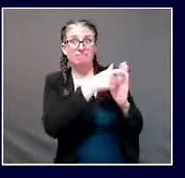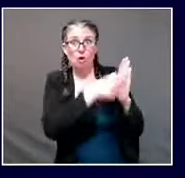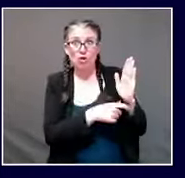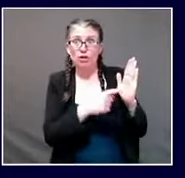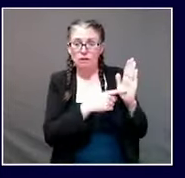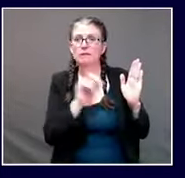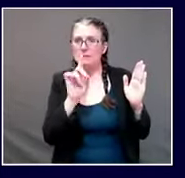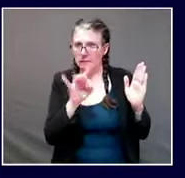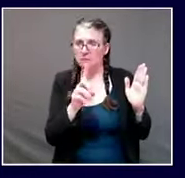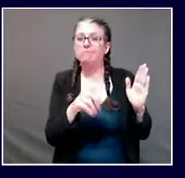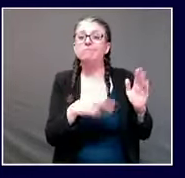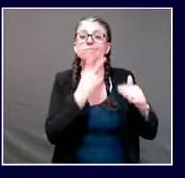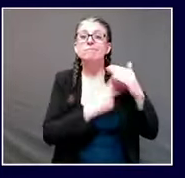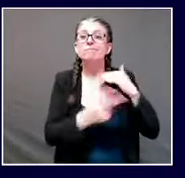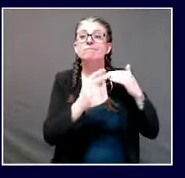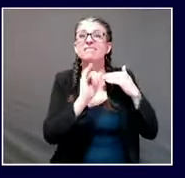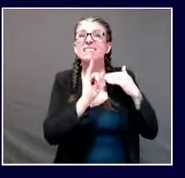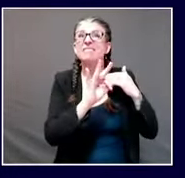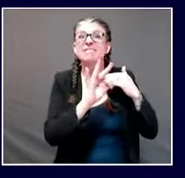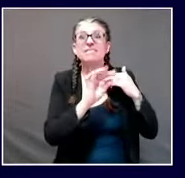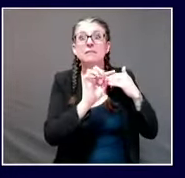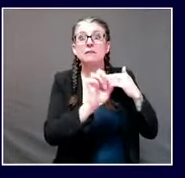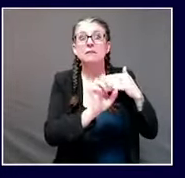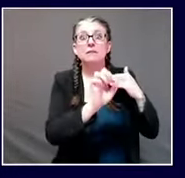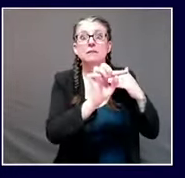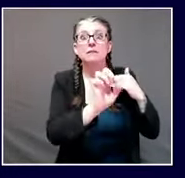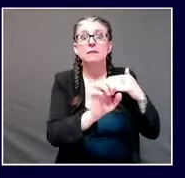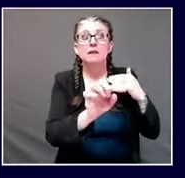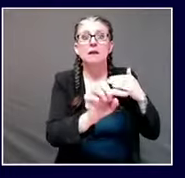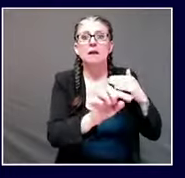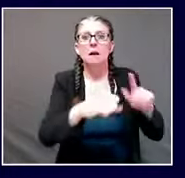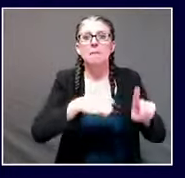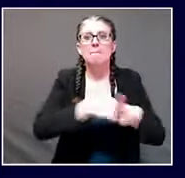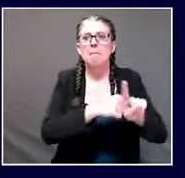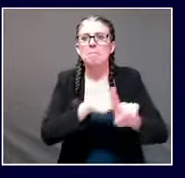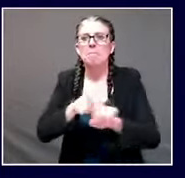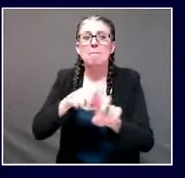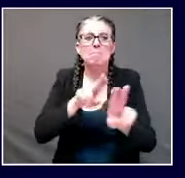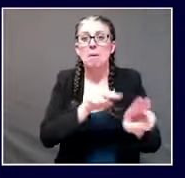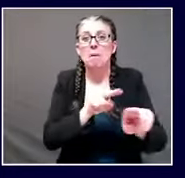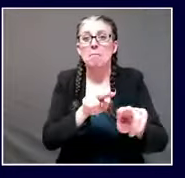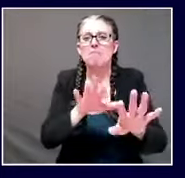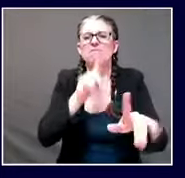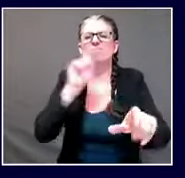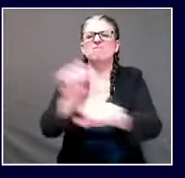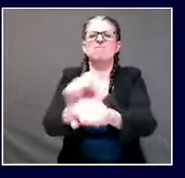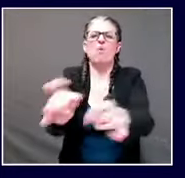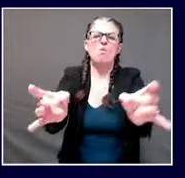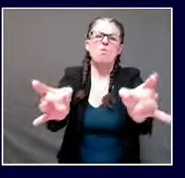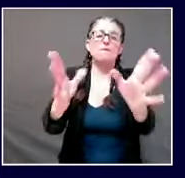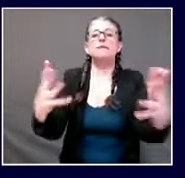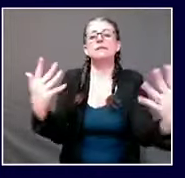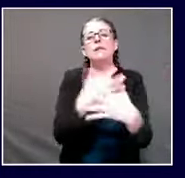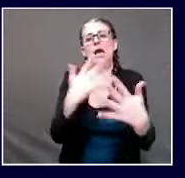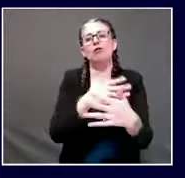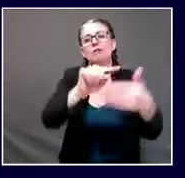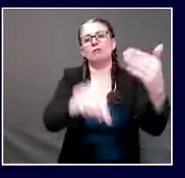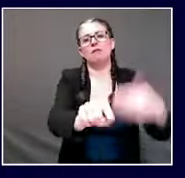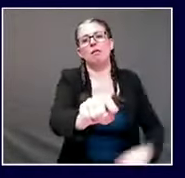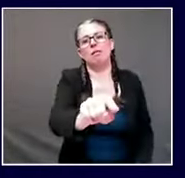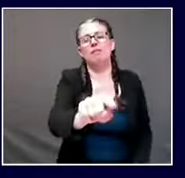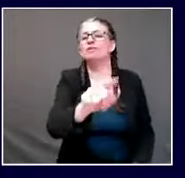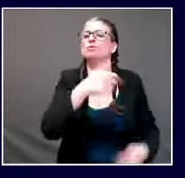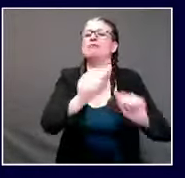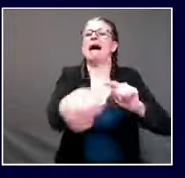the direction we're going and i'll add on what's next we do have relative to most other states a pretty robust set of